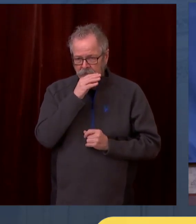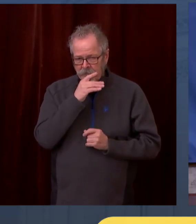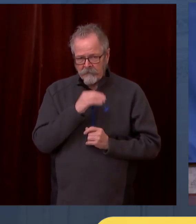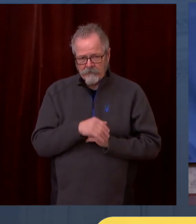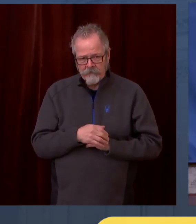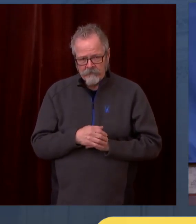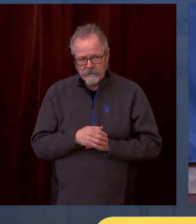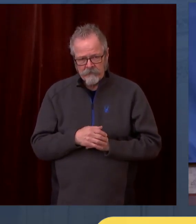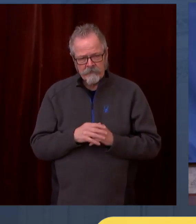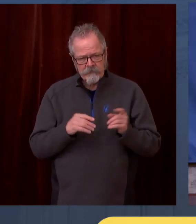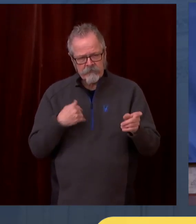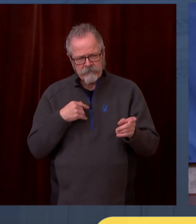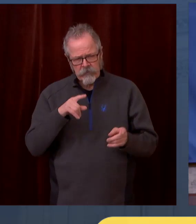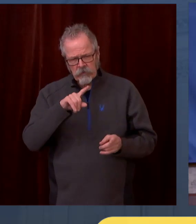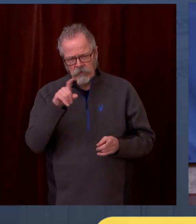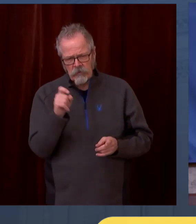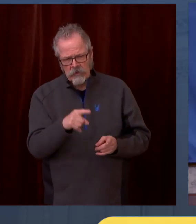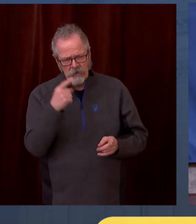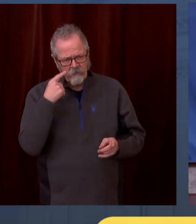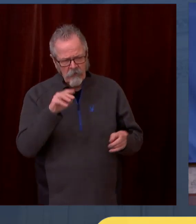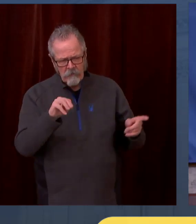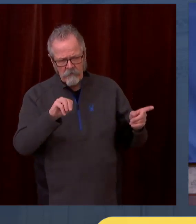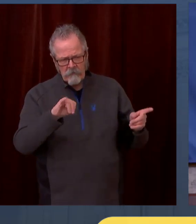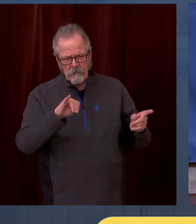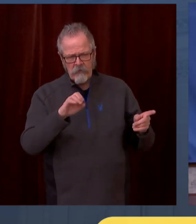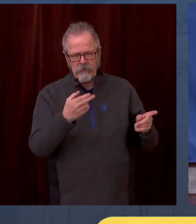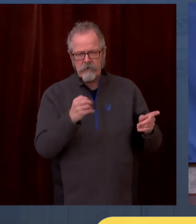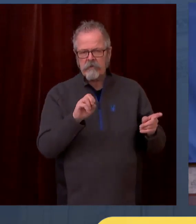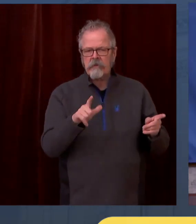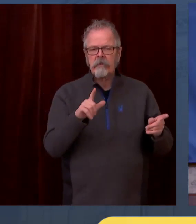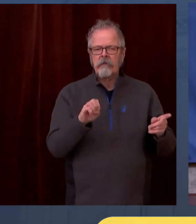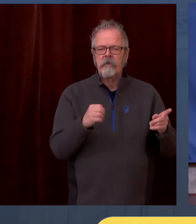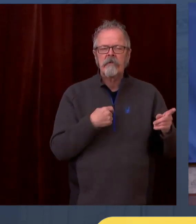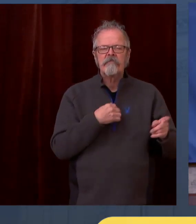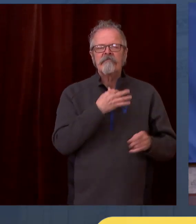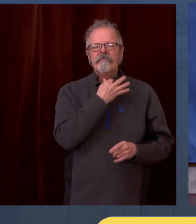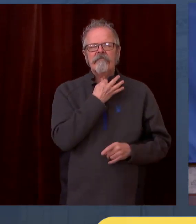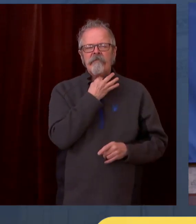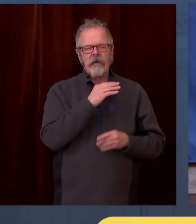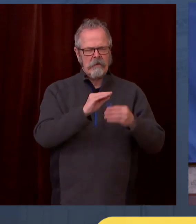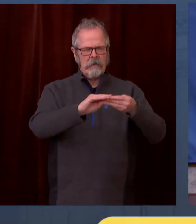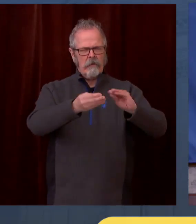vaccine waste, if there are any doses that are being disposed of at the end of the day?